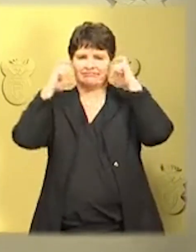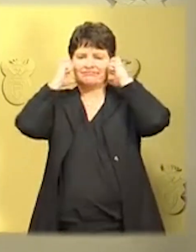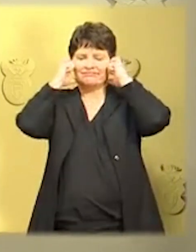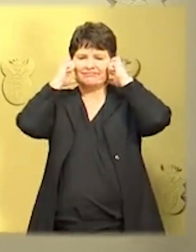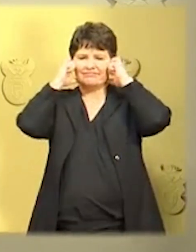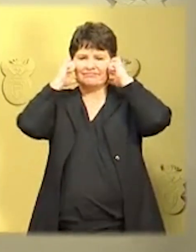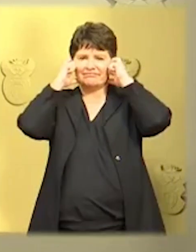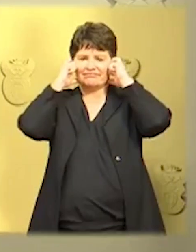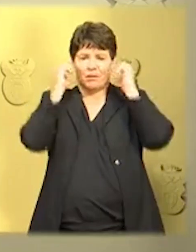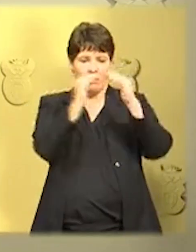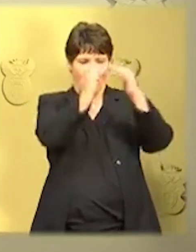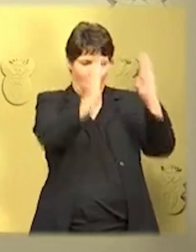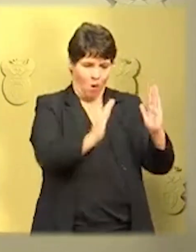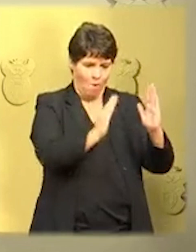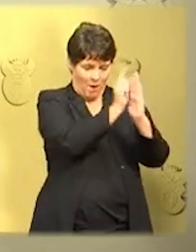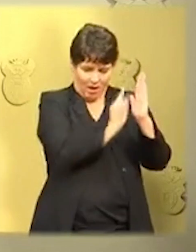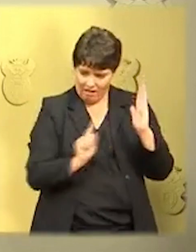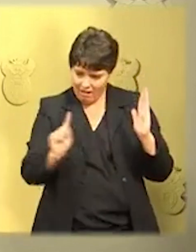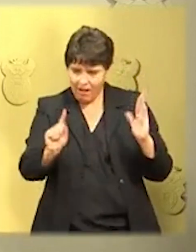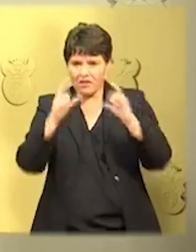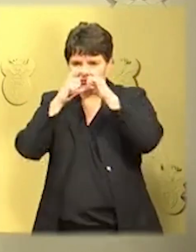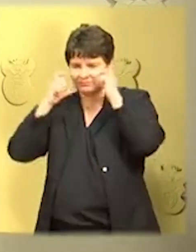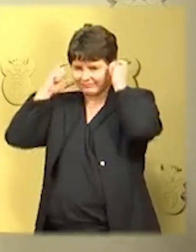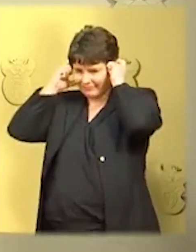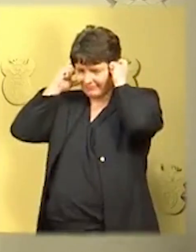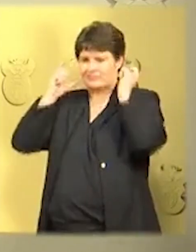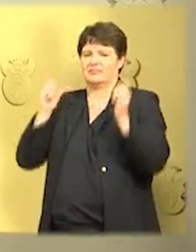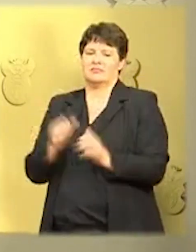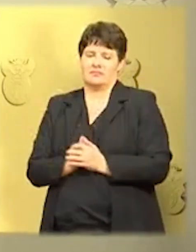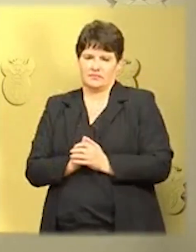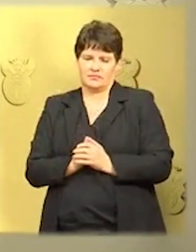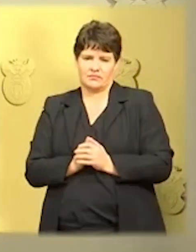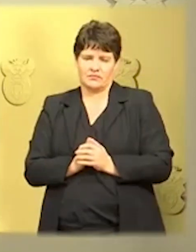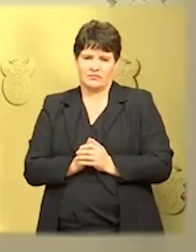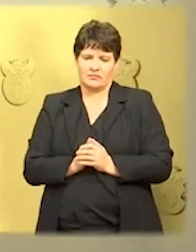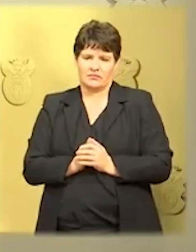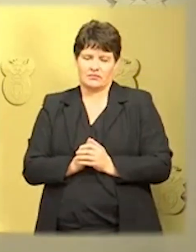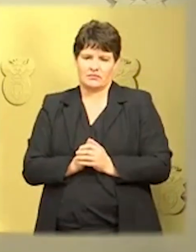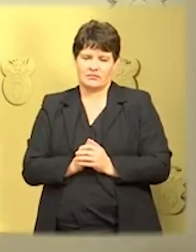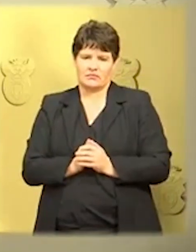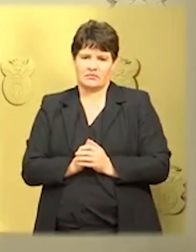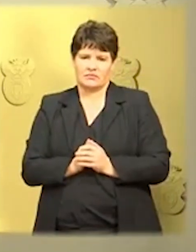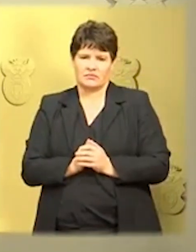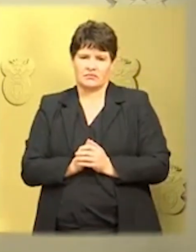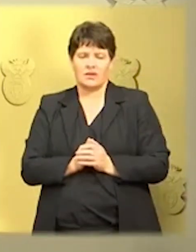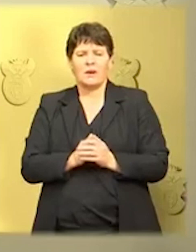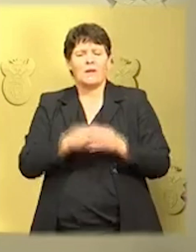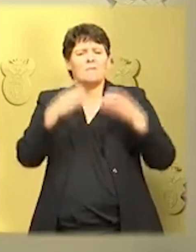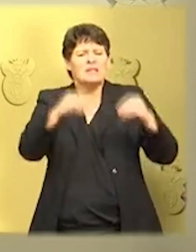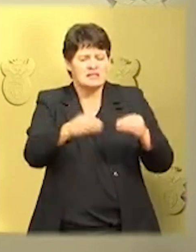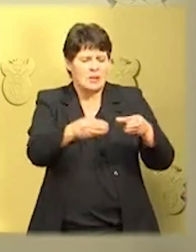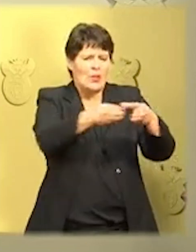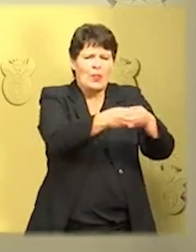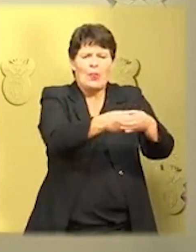leave home. Our clothing and textile industry, including small businesses